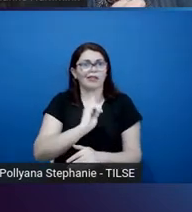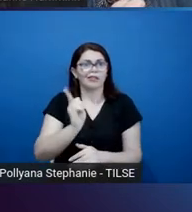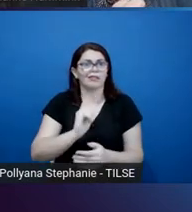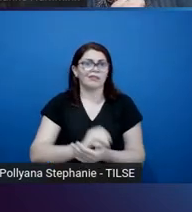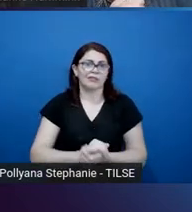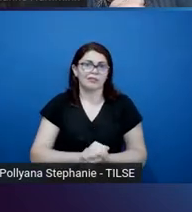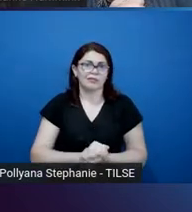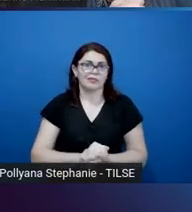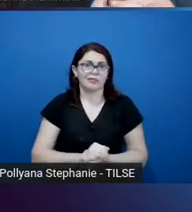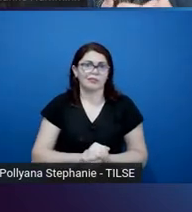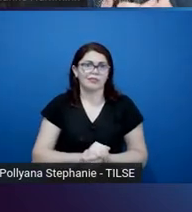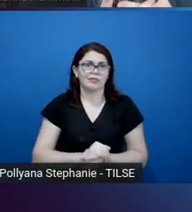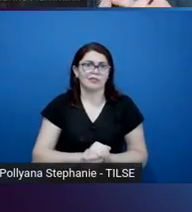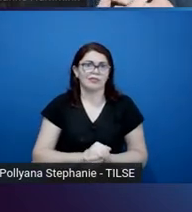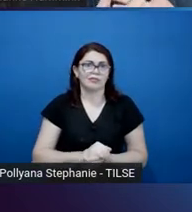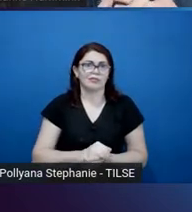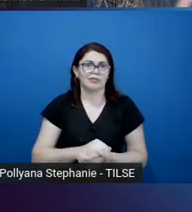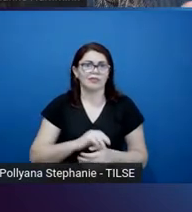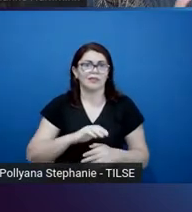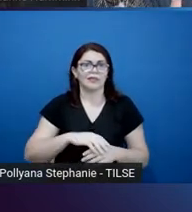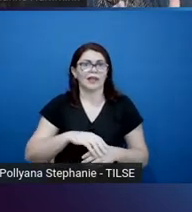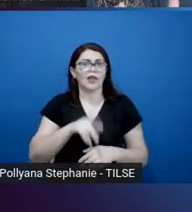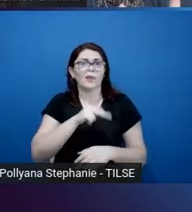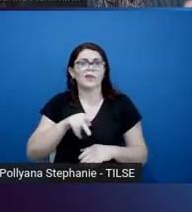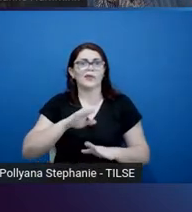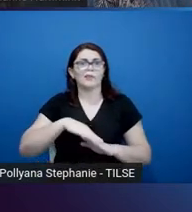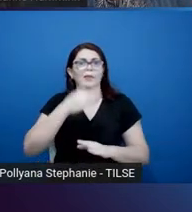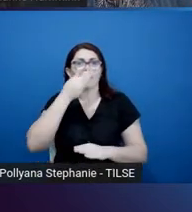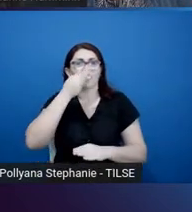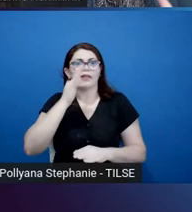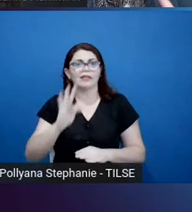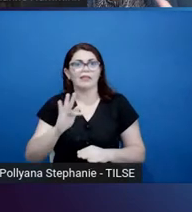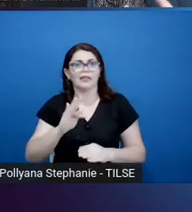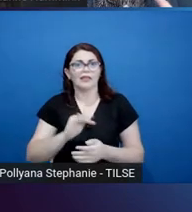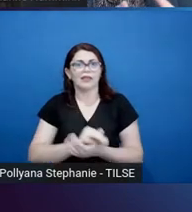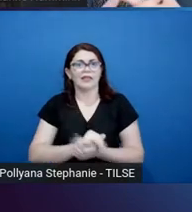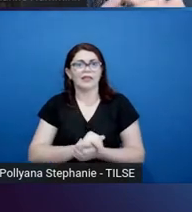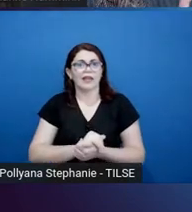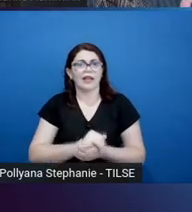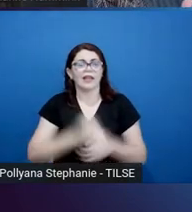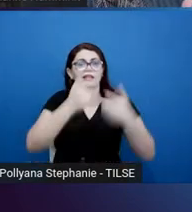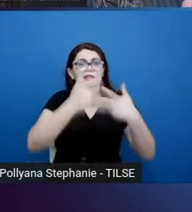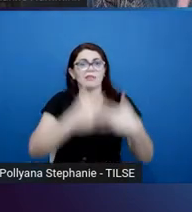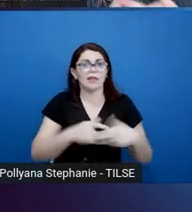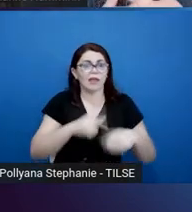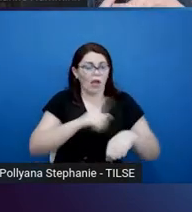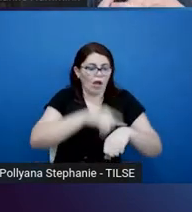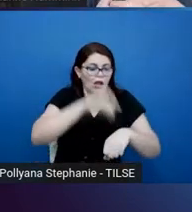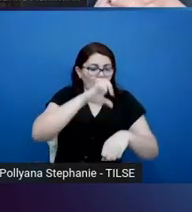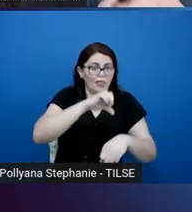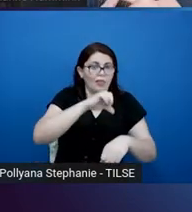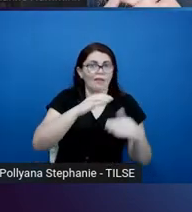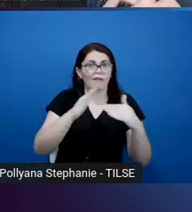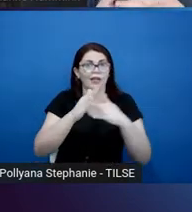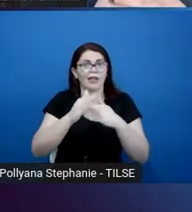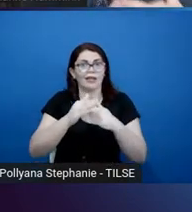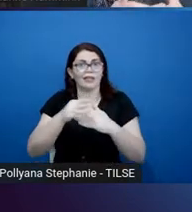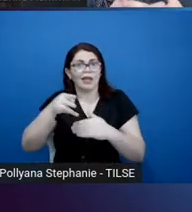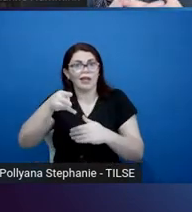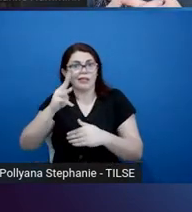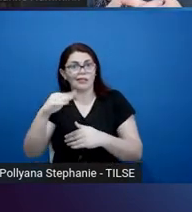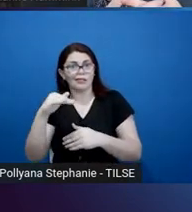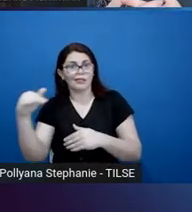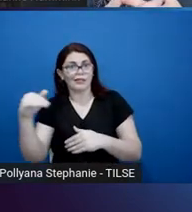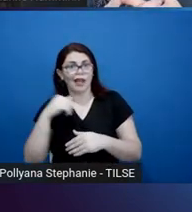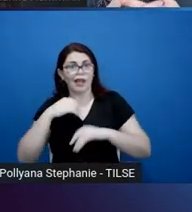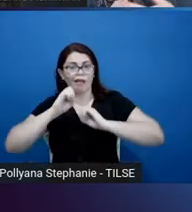teacher from Canada who's saying, from 9 to 3.30, I don't teach French. I teach subject matter. And French is learned